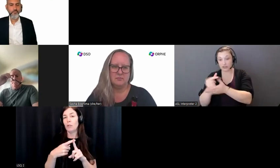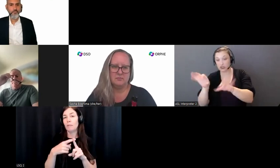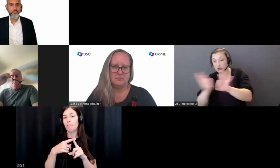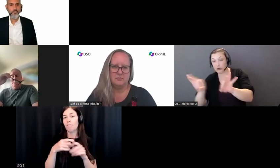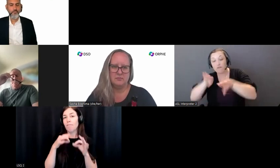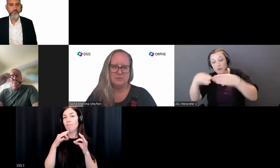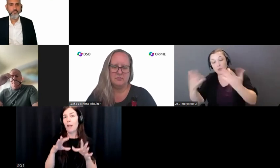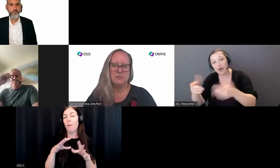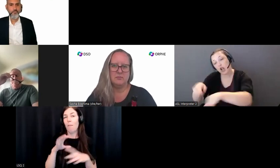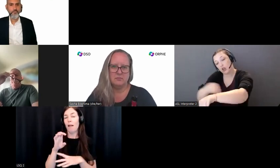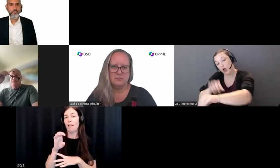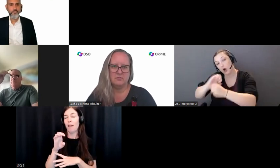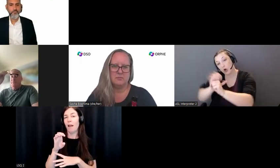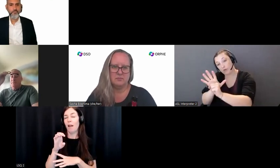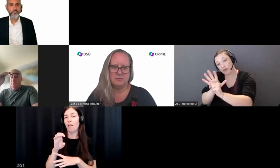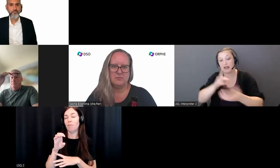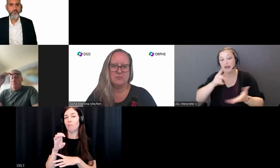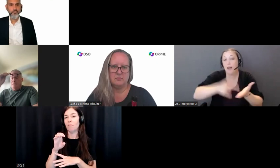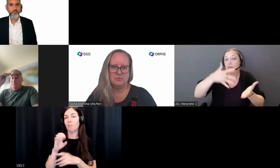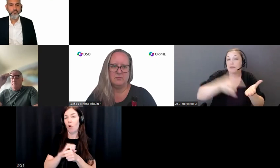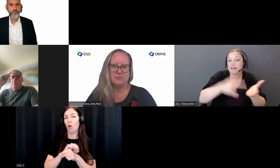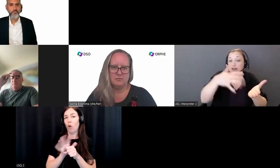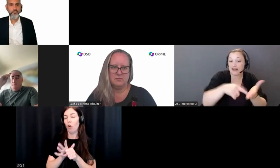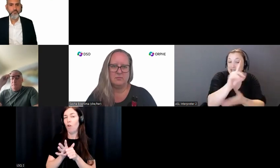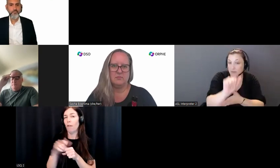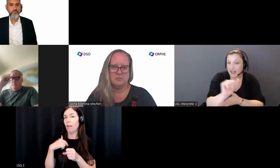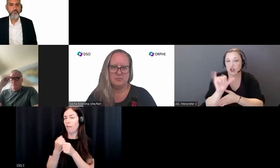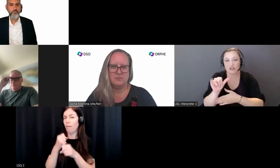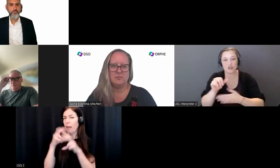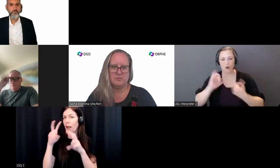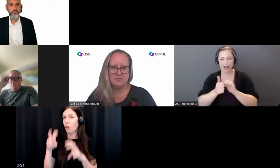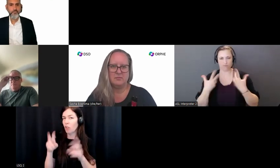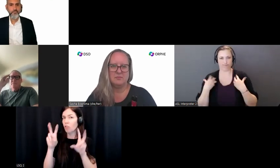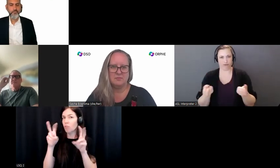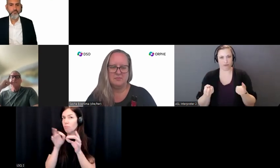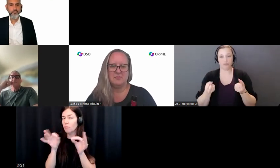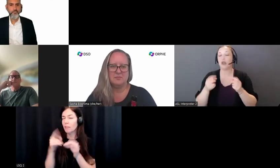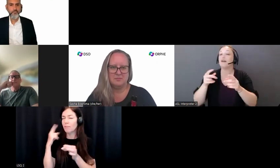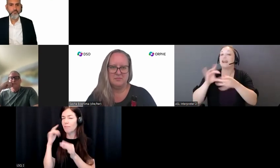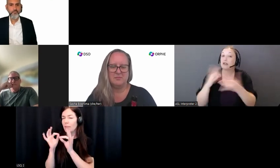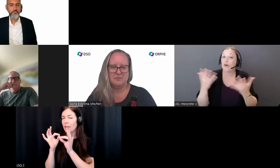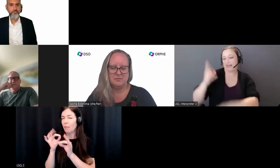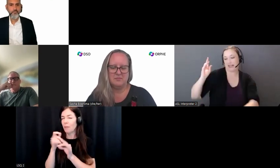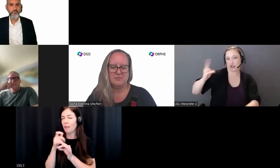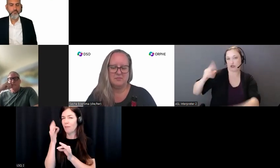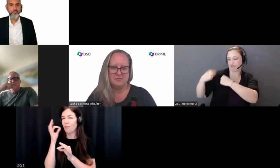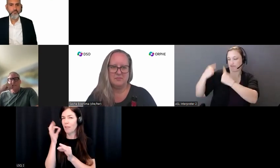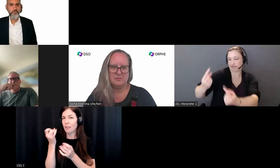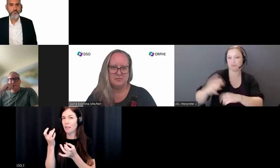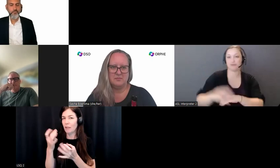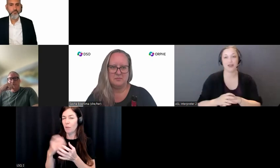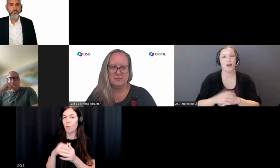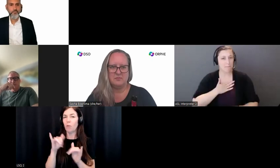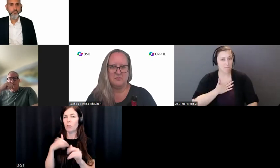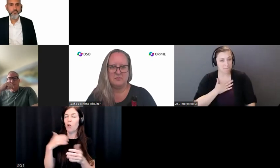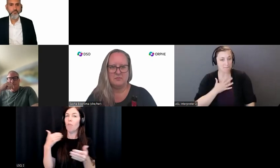diplôme universitaire de 2e C, je veux amener une réhabilitation de la COVID à travers